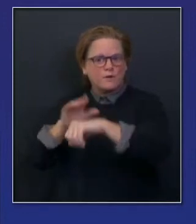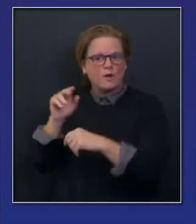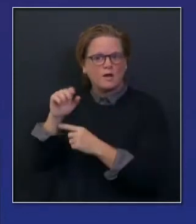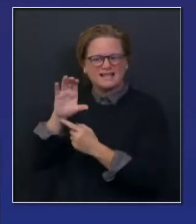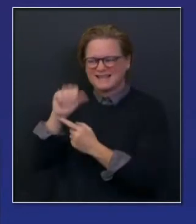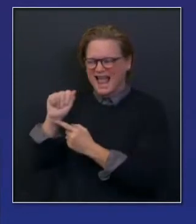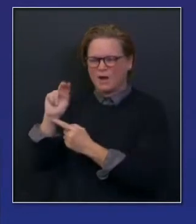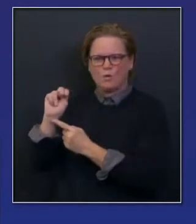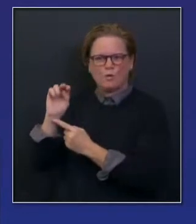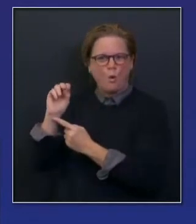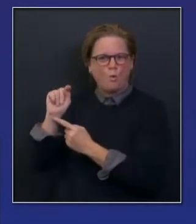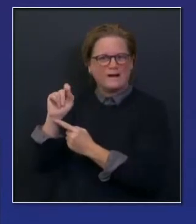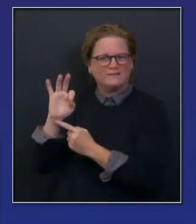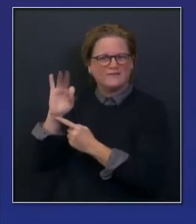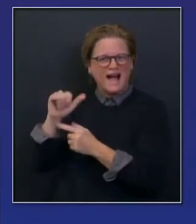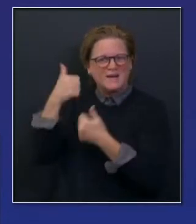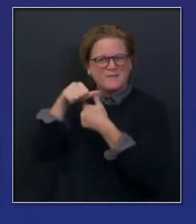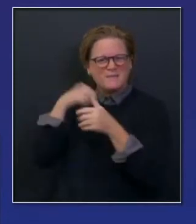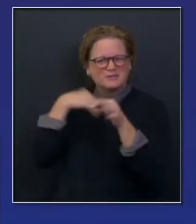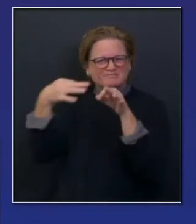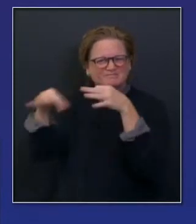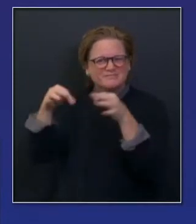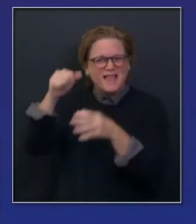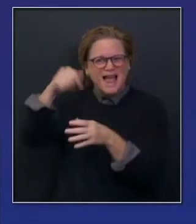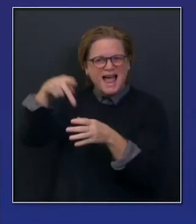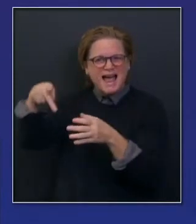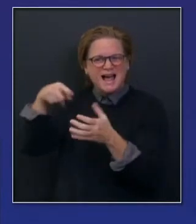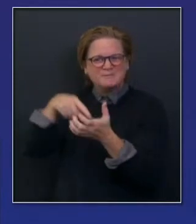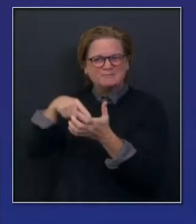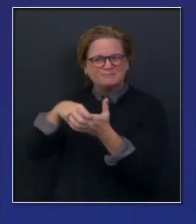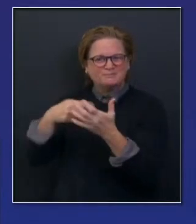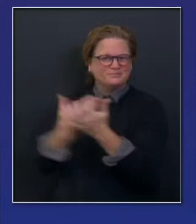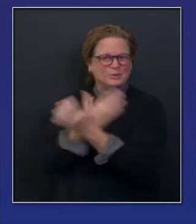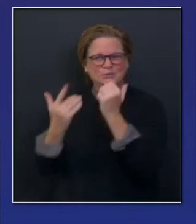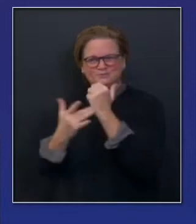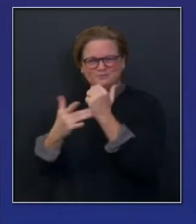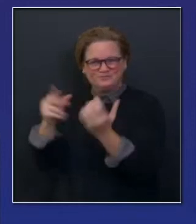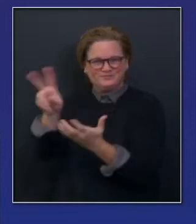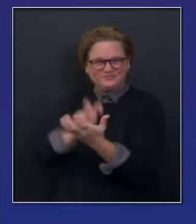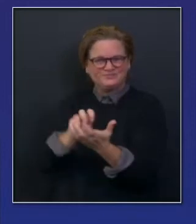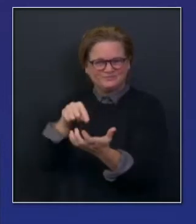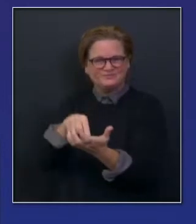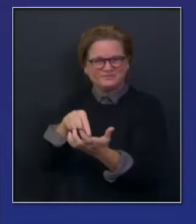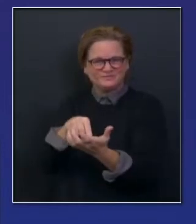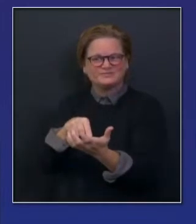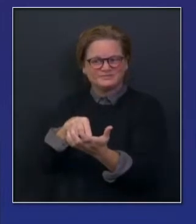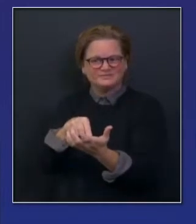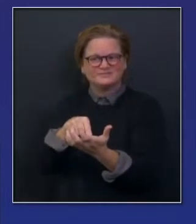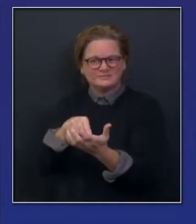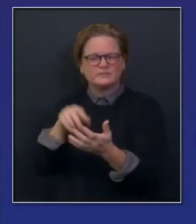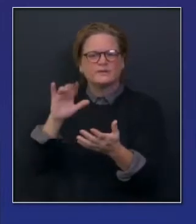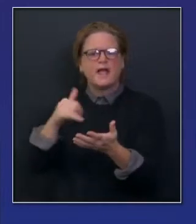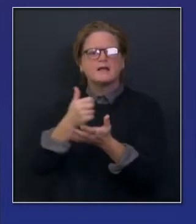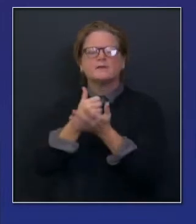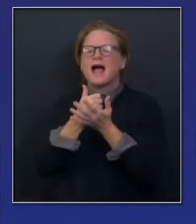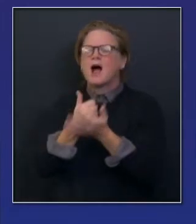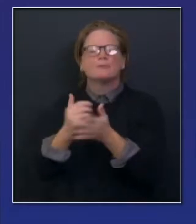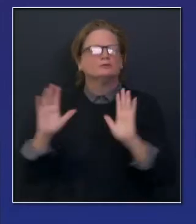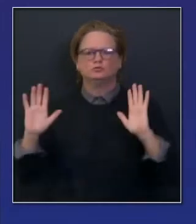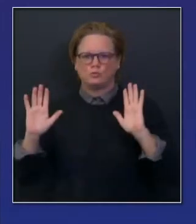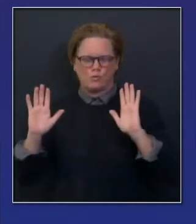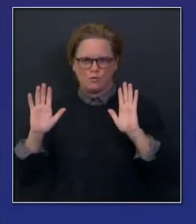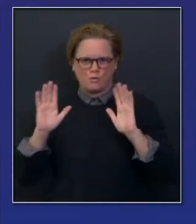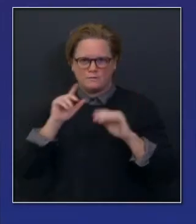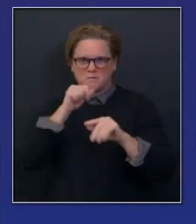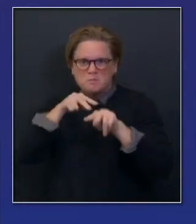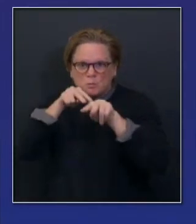in the toolkit. None of this is absolute. None of this is just additive. These are just ability and use technology,